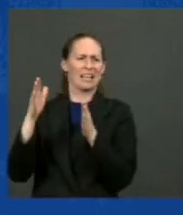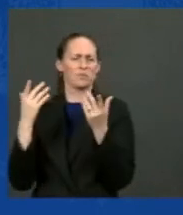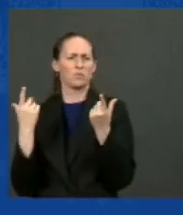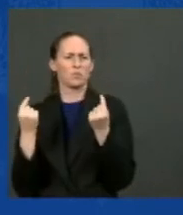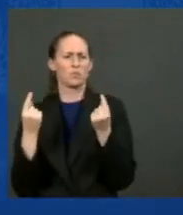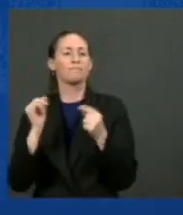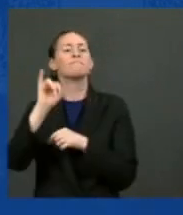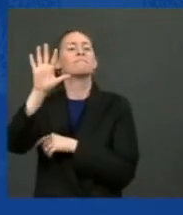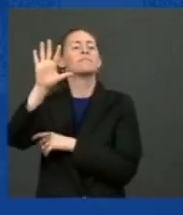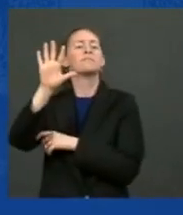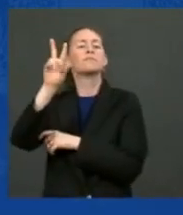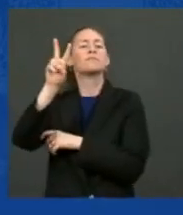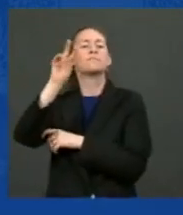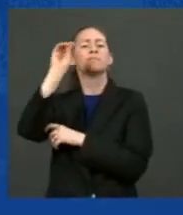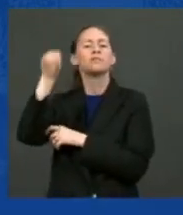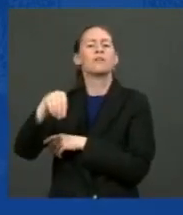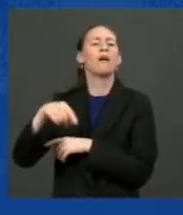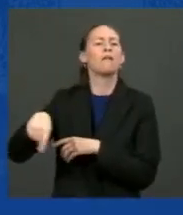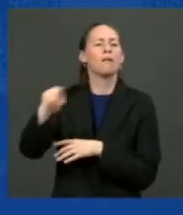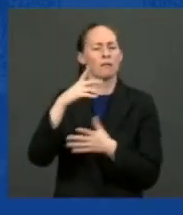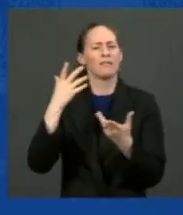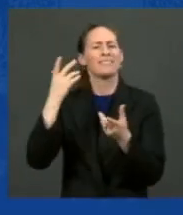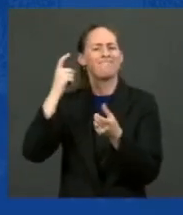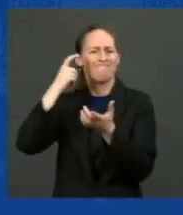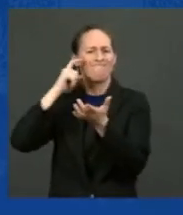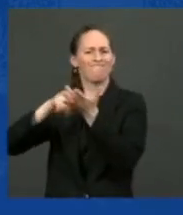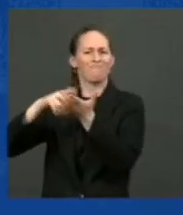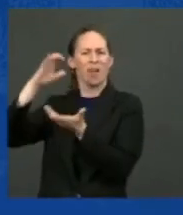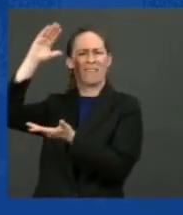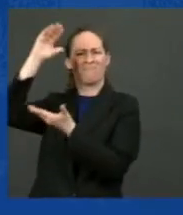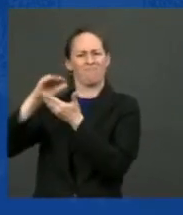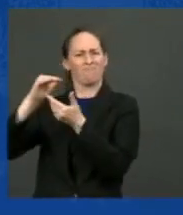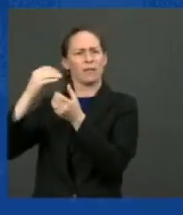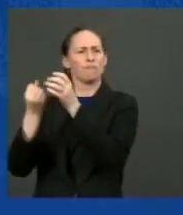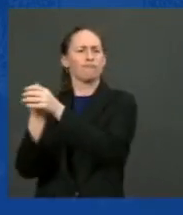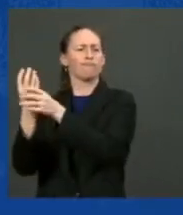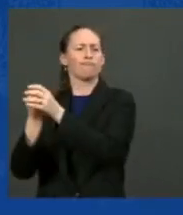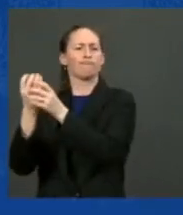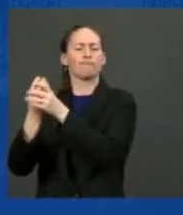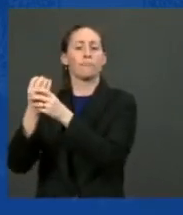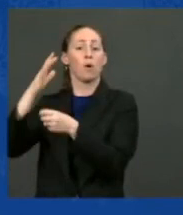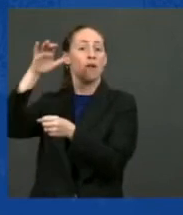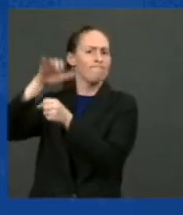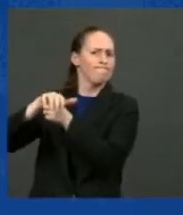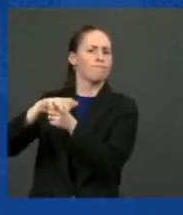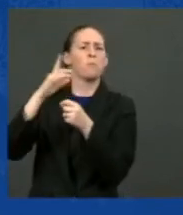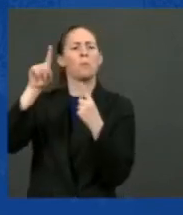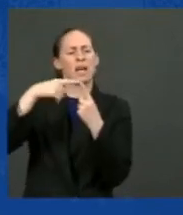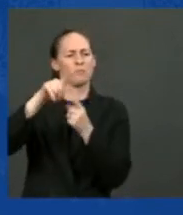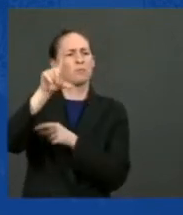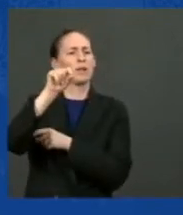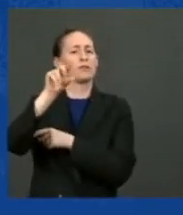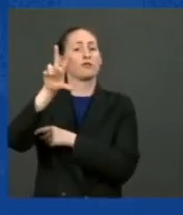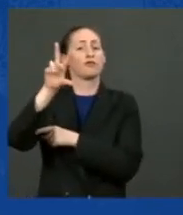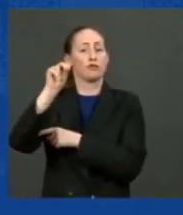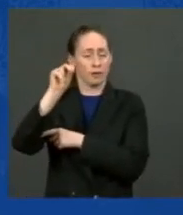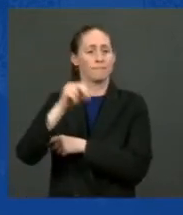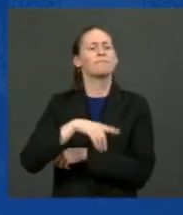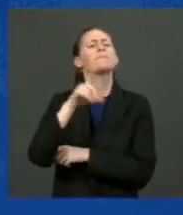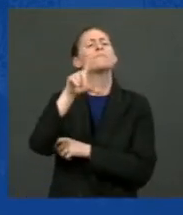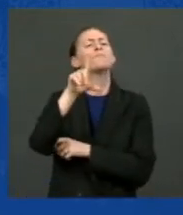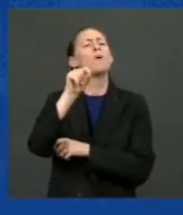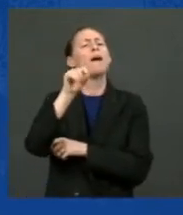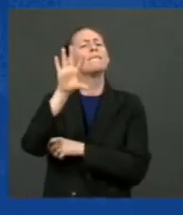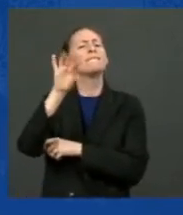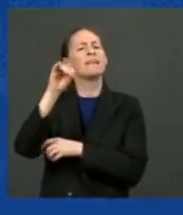emissions by 2030 for us to reach net zero emissions by 2050. This